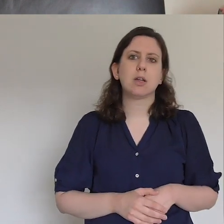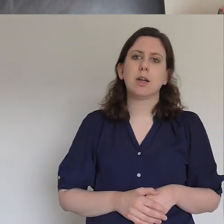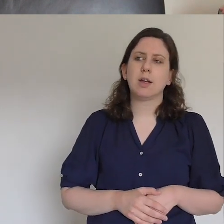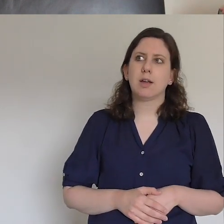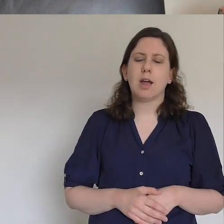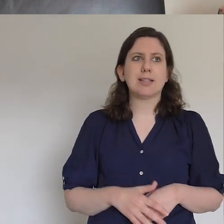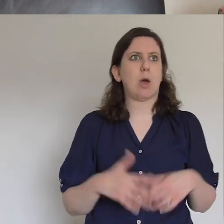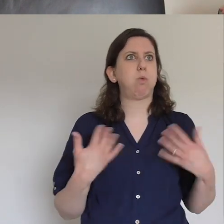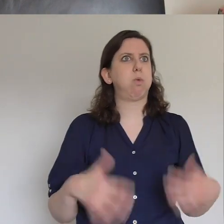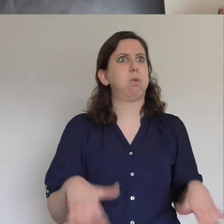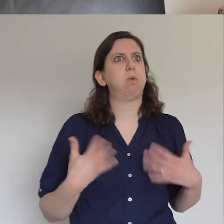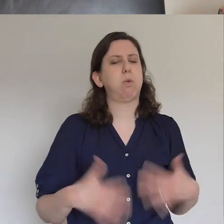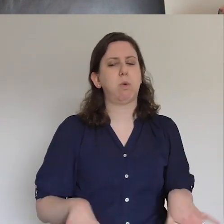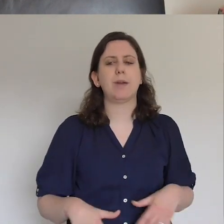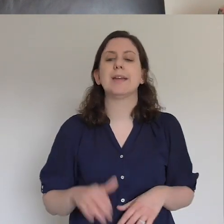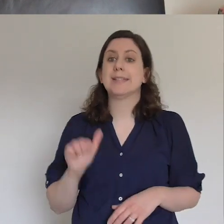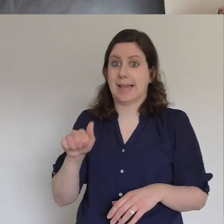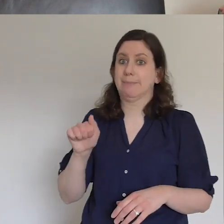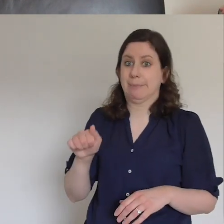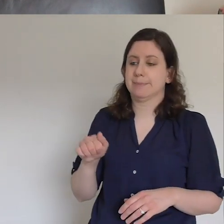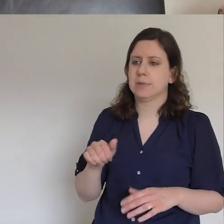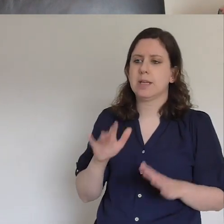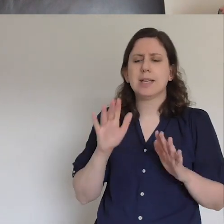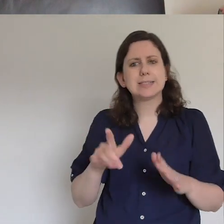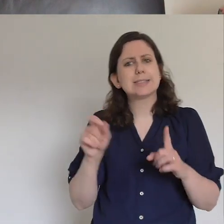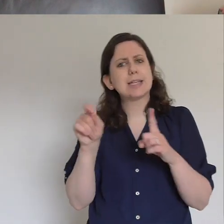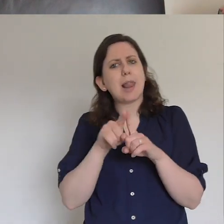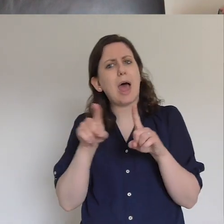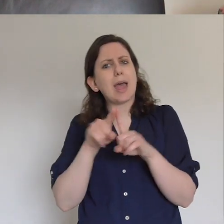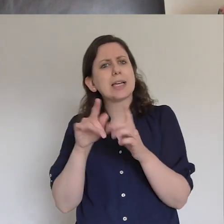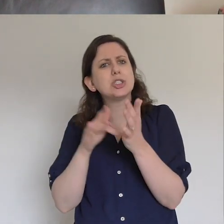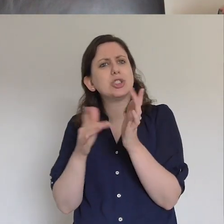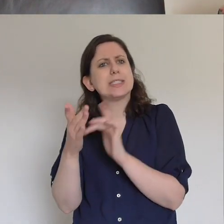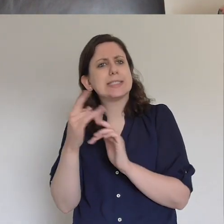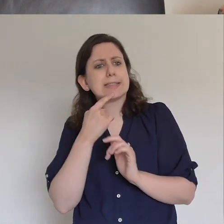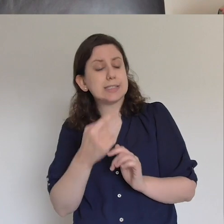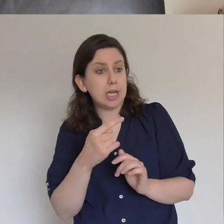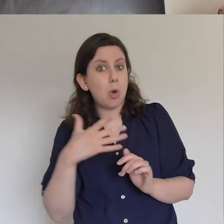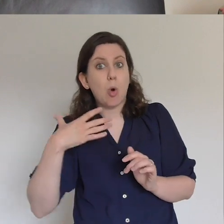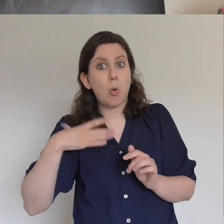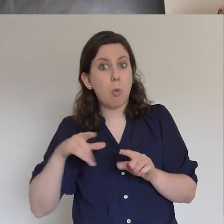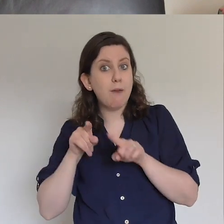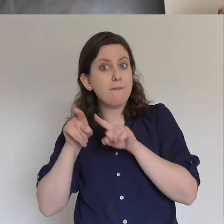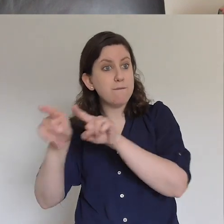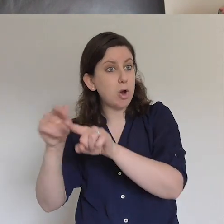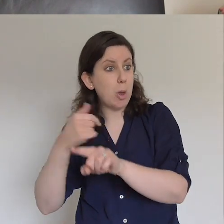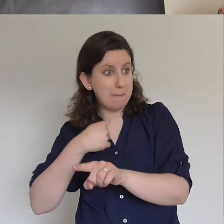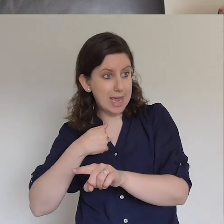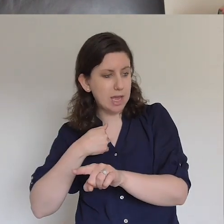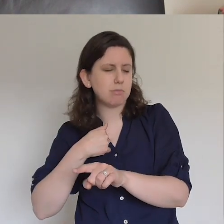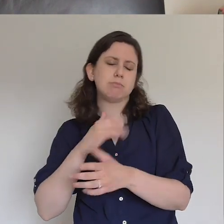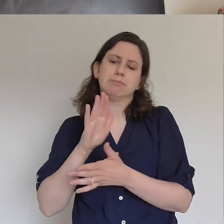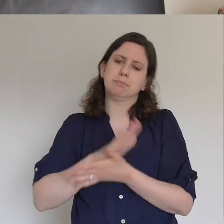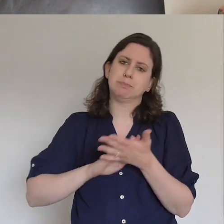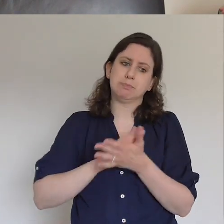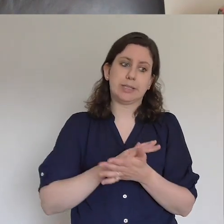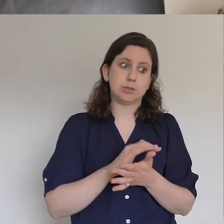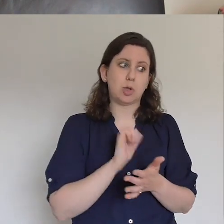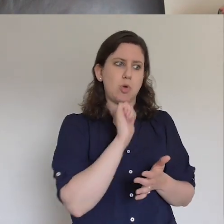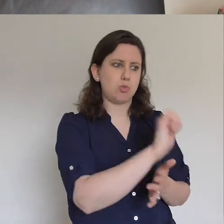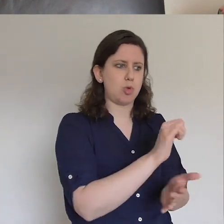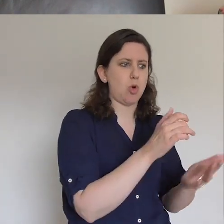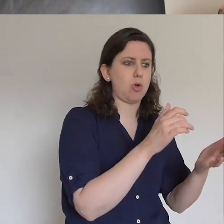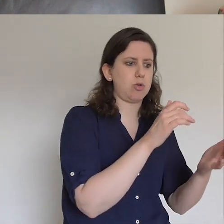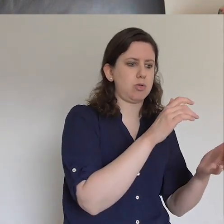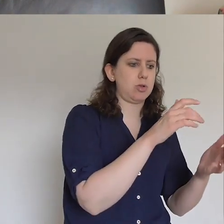it kind of fits with whoever wants to follow me should take up their cross deny himself and follow me doesn't it? Yeah it does. That you sort of die